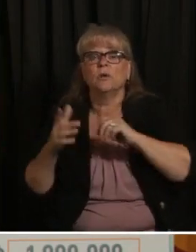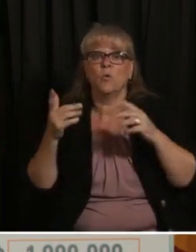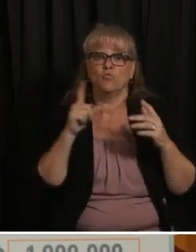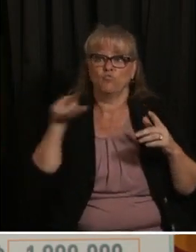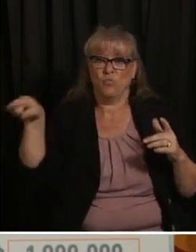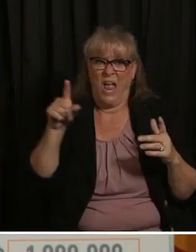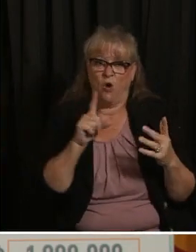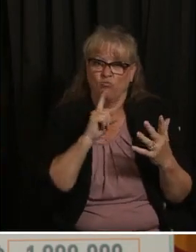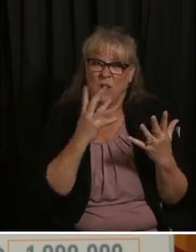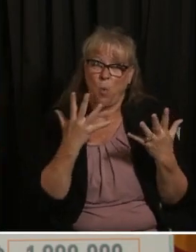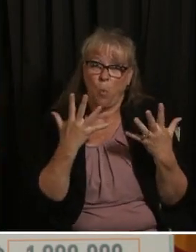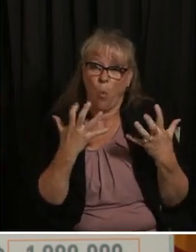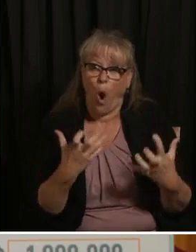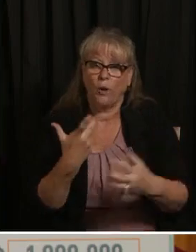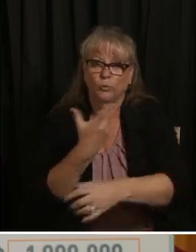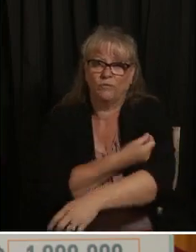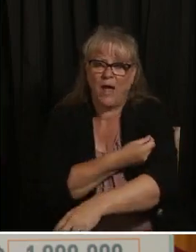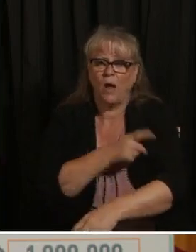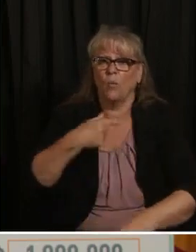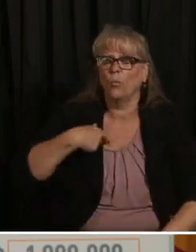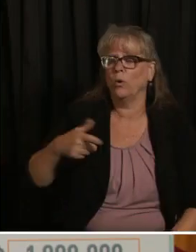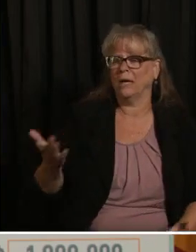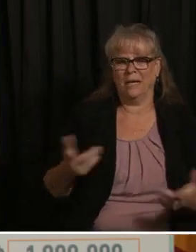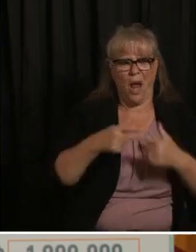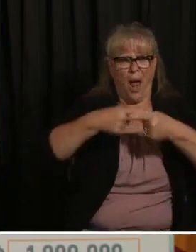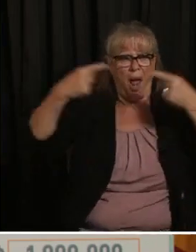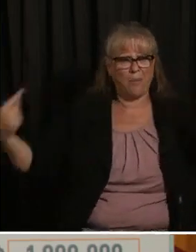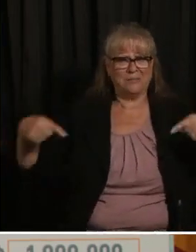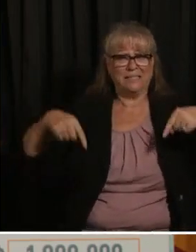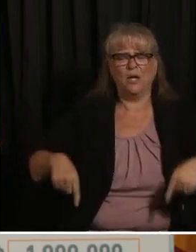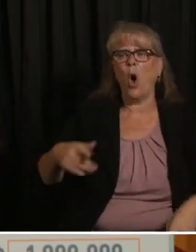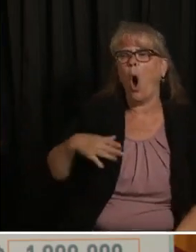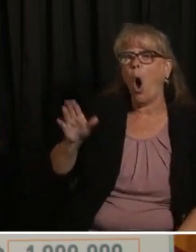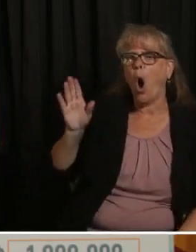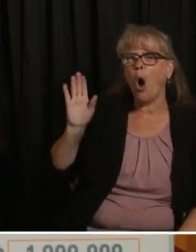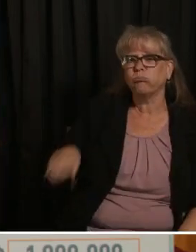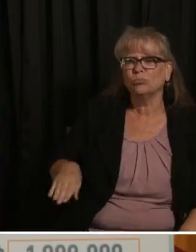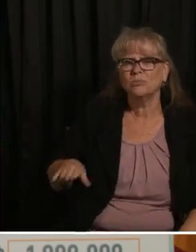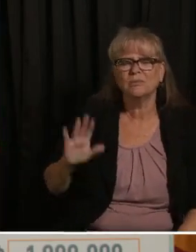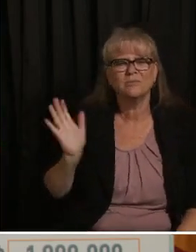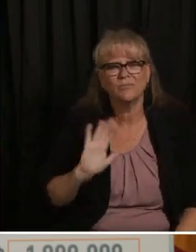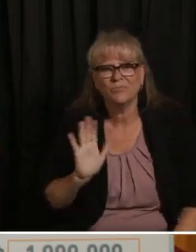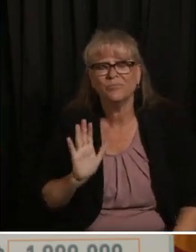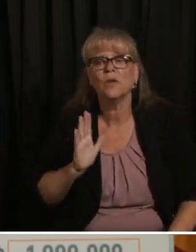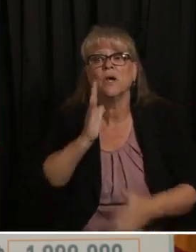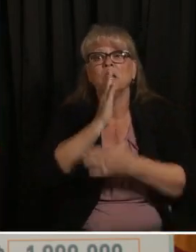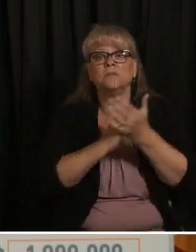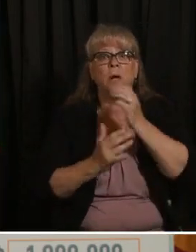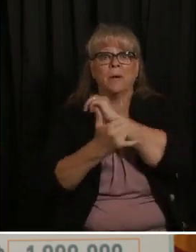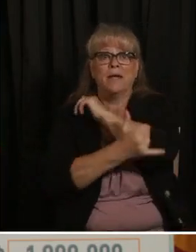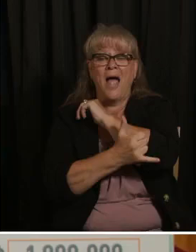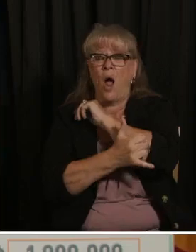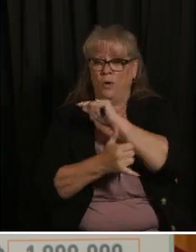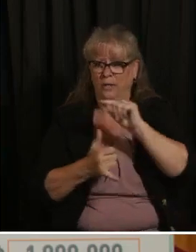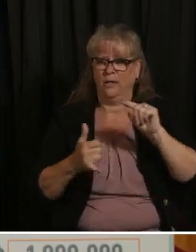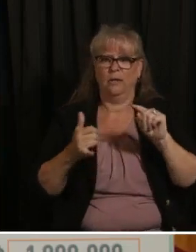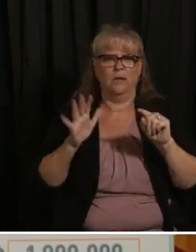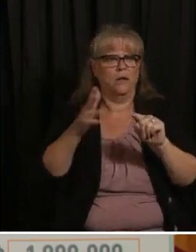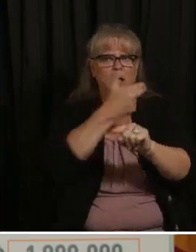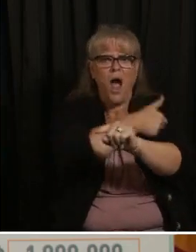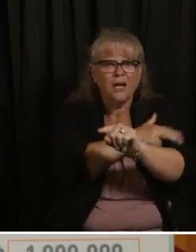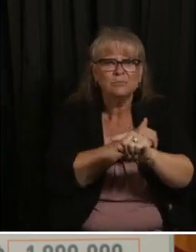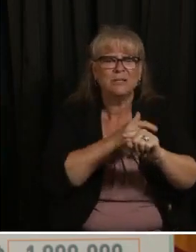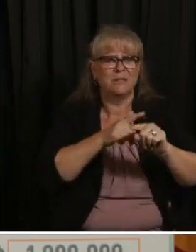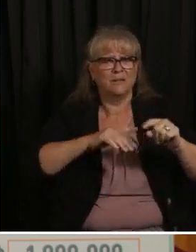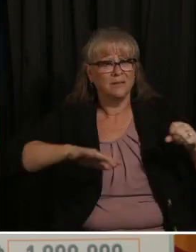we have as americans today there's people where the areas where the hospitals are full of of dead and dying bodies are piling up